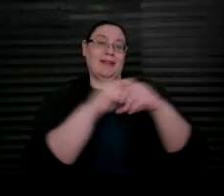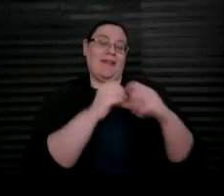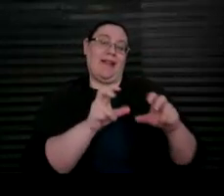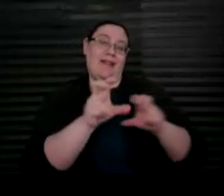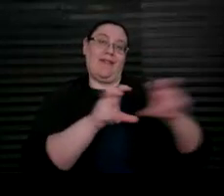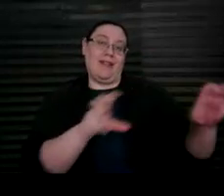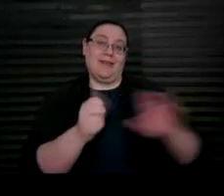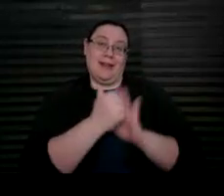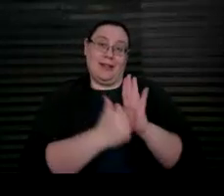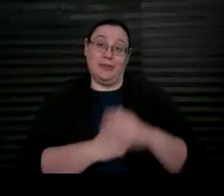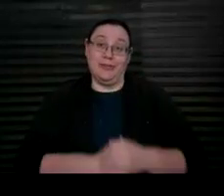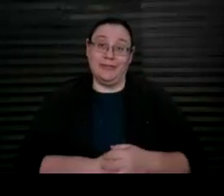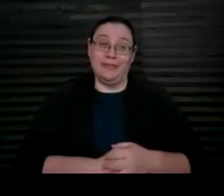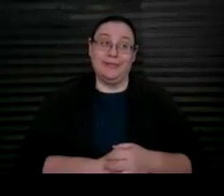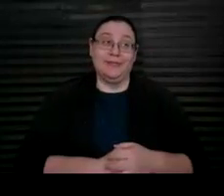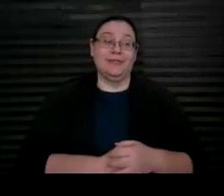accounts.